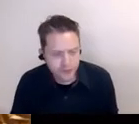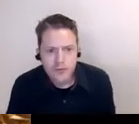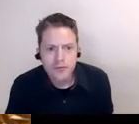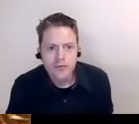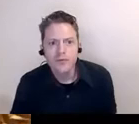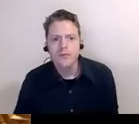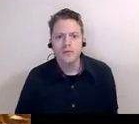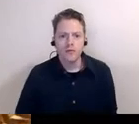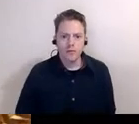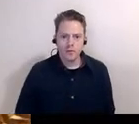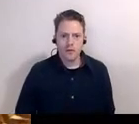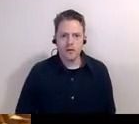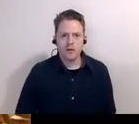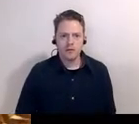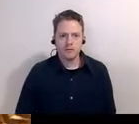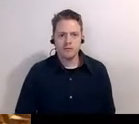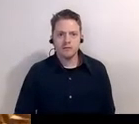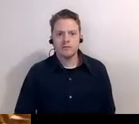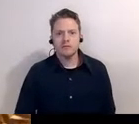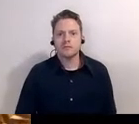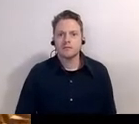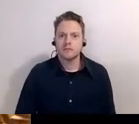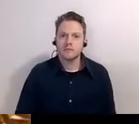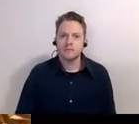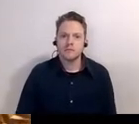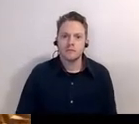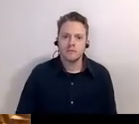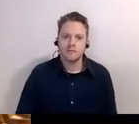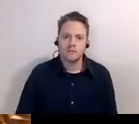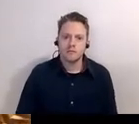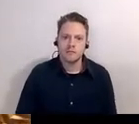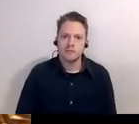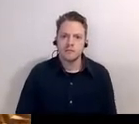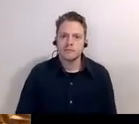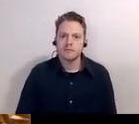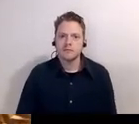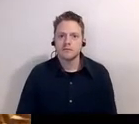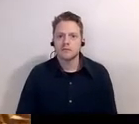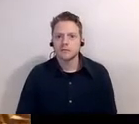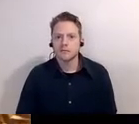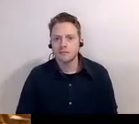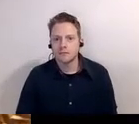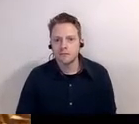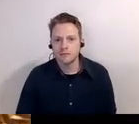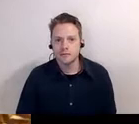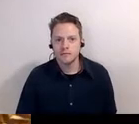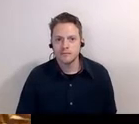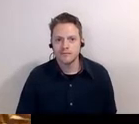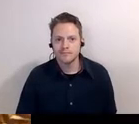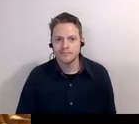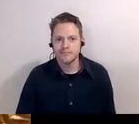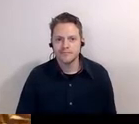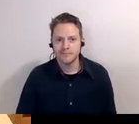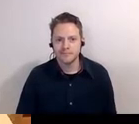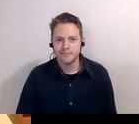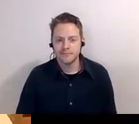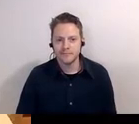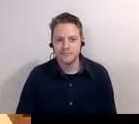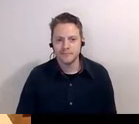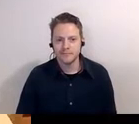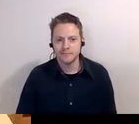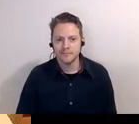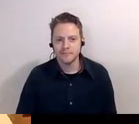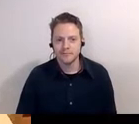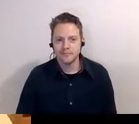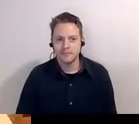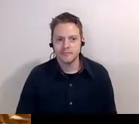it's well can i keep talking while you while you fix that so we don't make the other people wait um well i have to undo the live